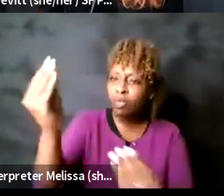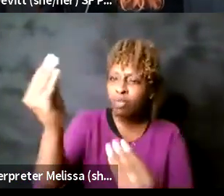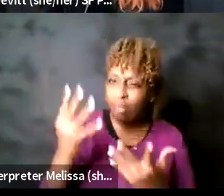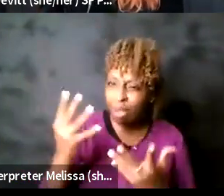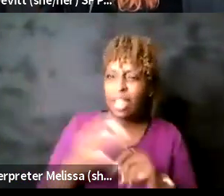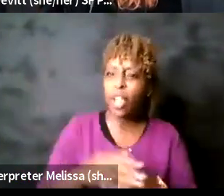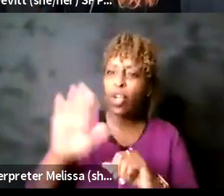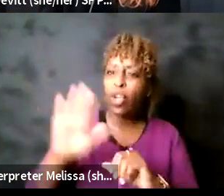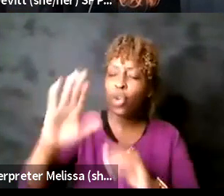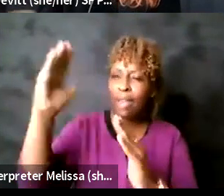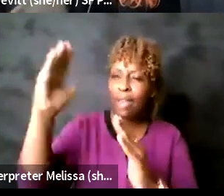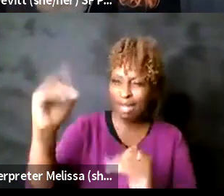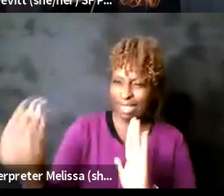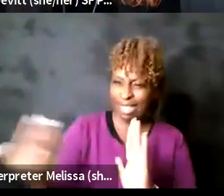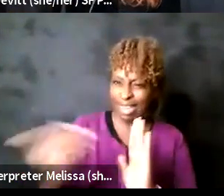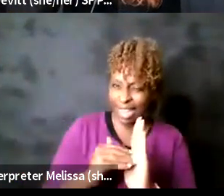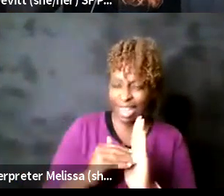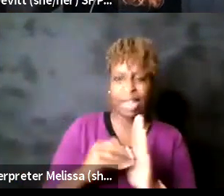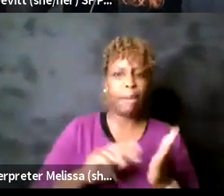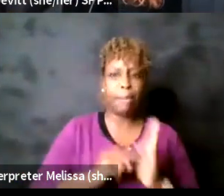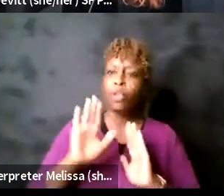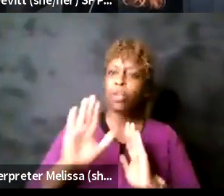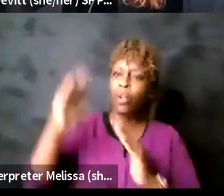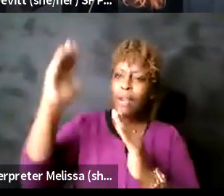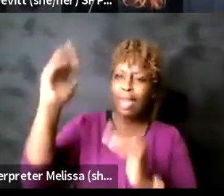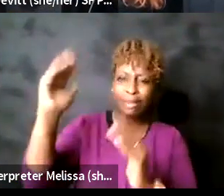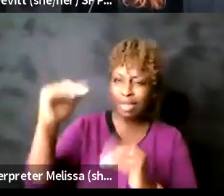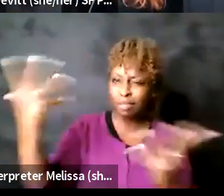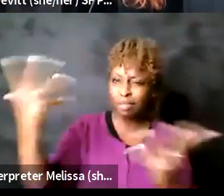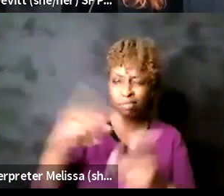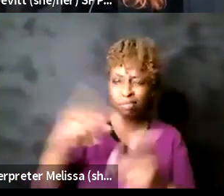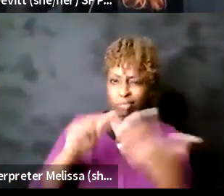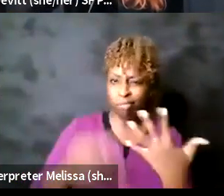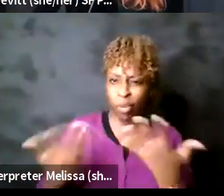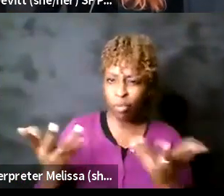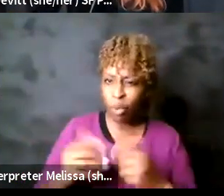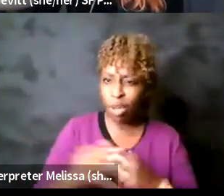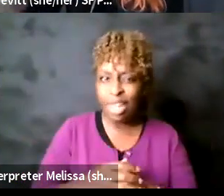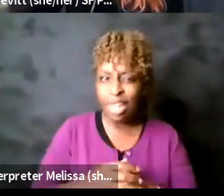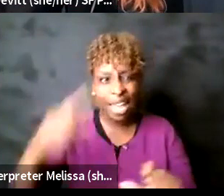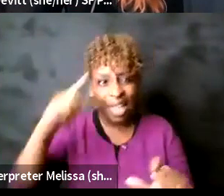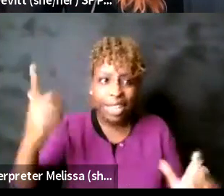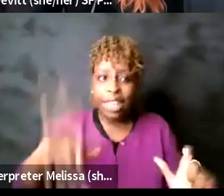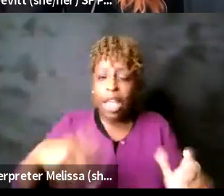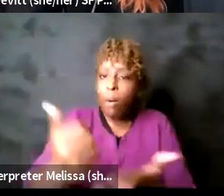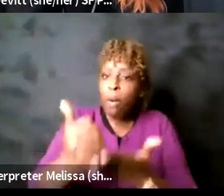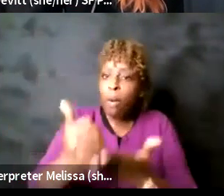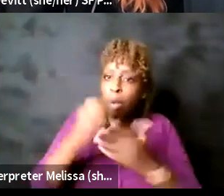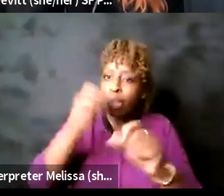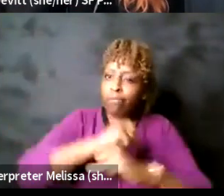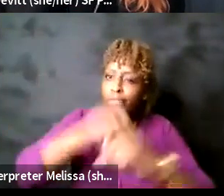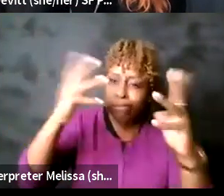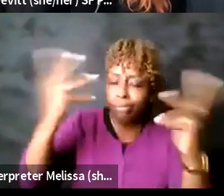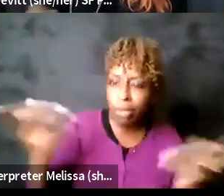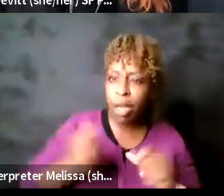like what are the expectations I think that's uh this is a great insight for me I am not in your part of the theater doing